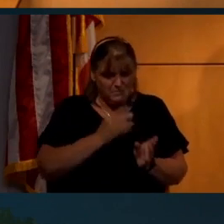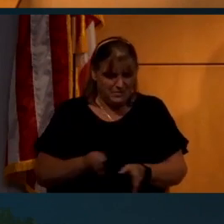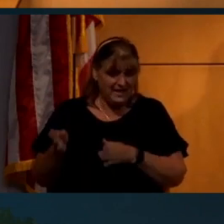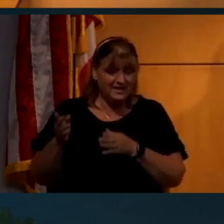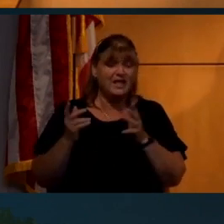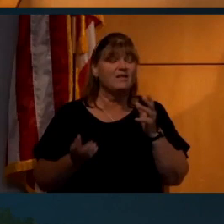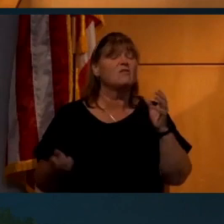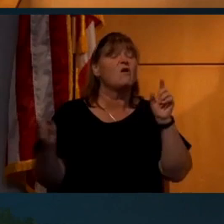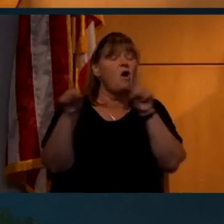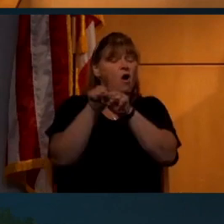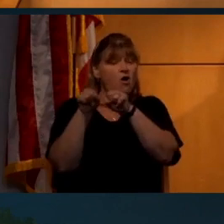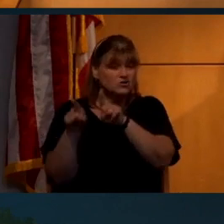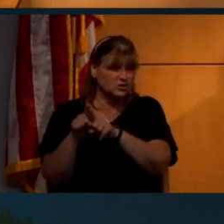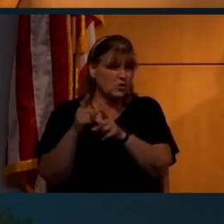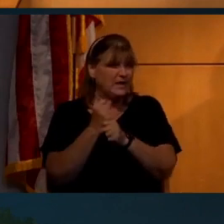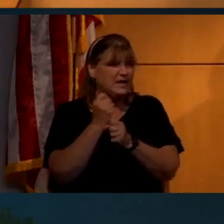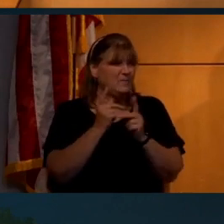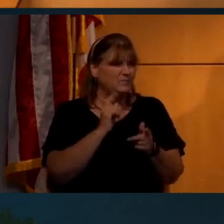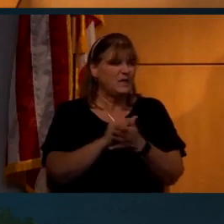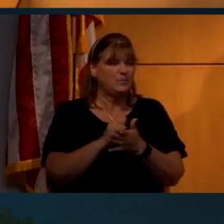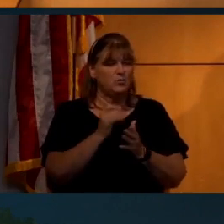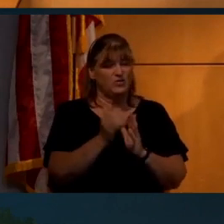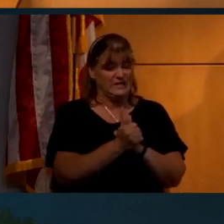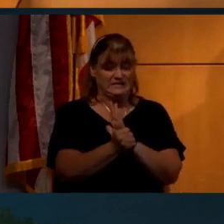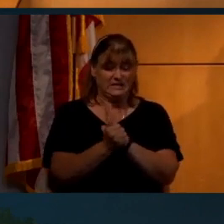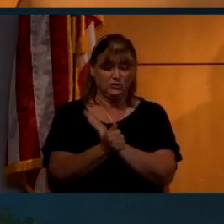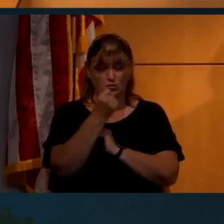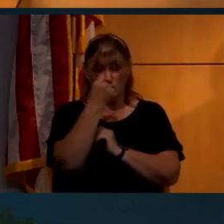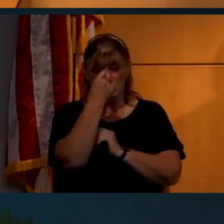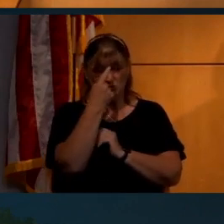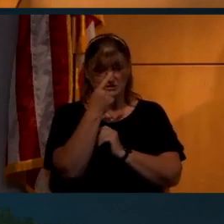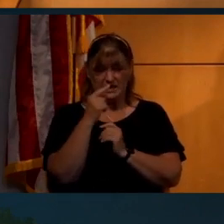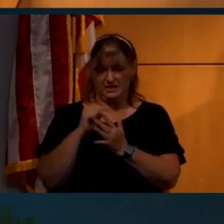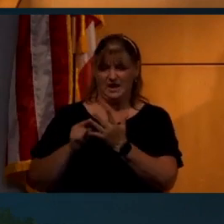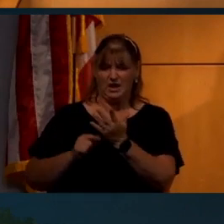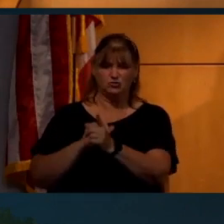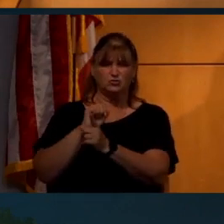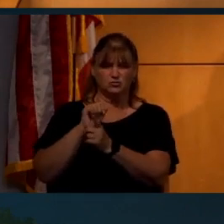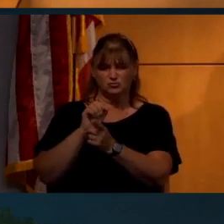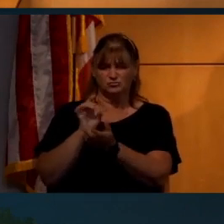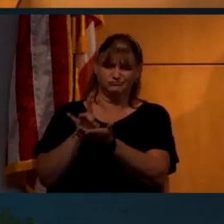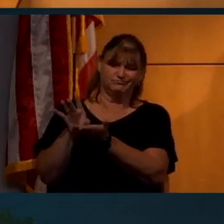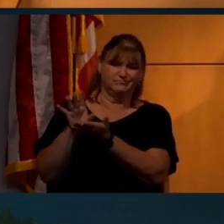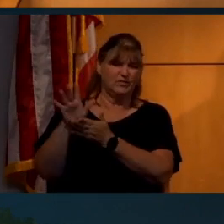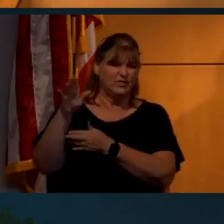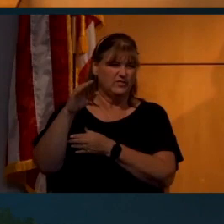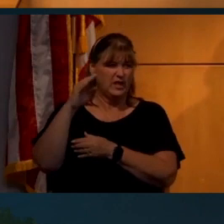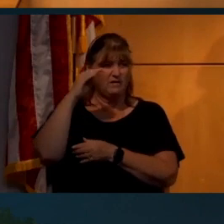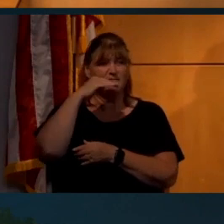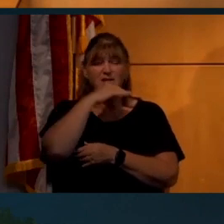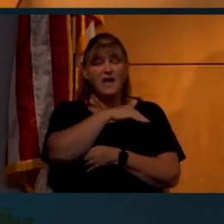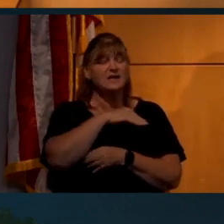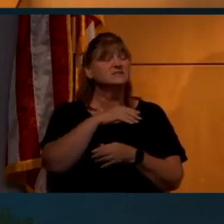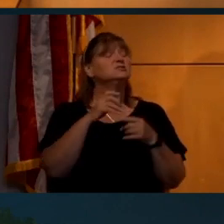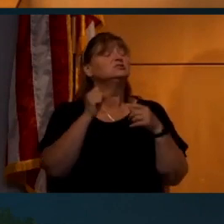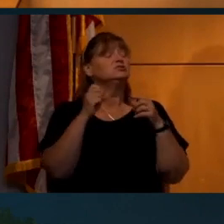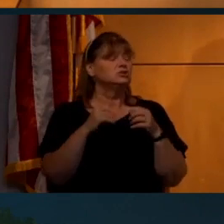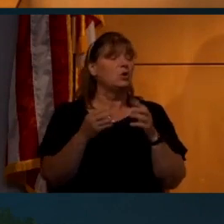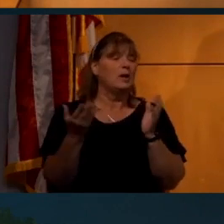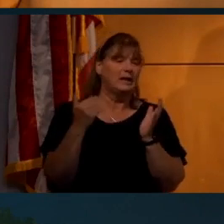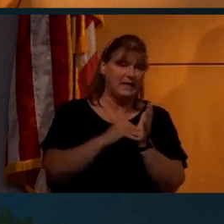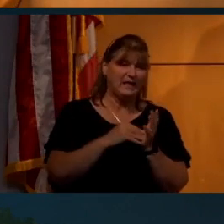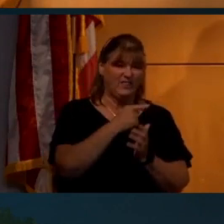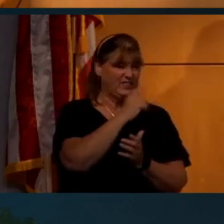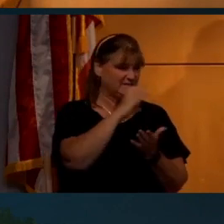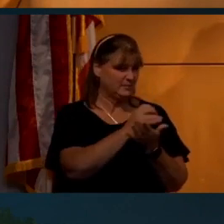And moreover, giving people the tools that they needed to understand how to debunk these things for their own. And so this image, and again,